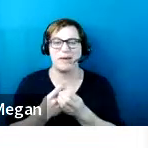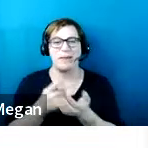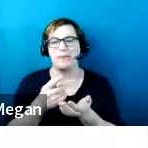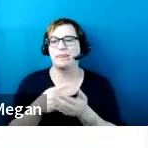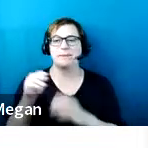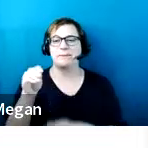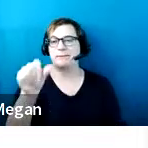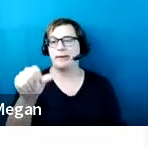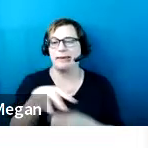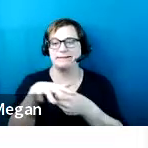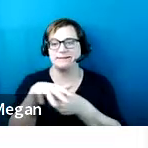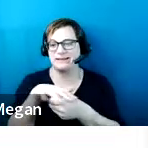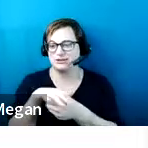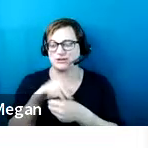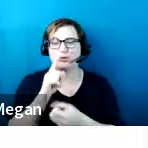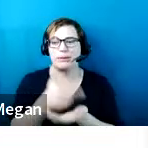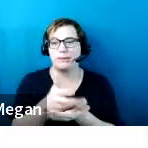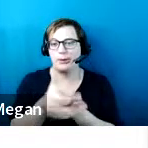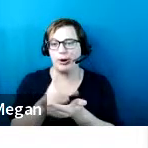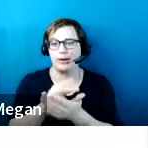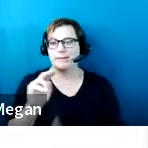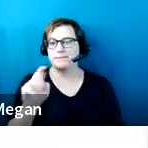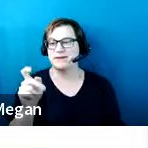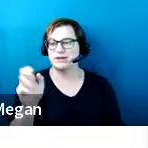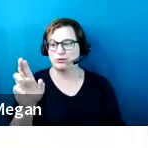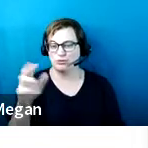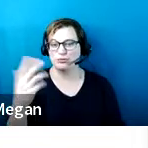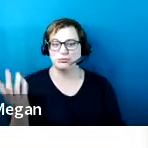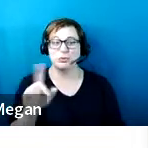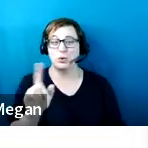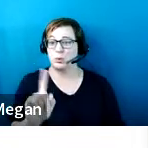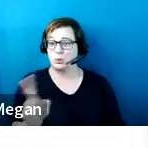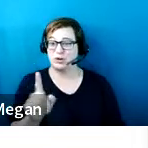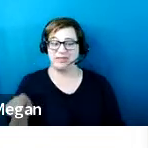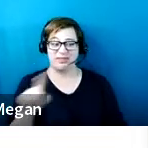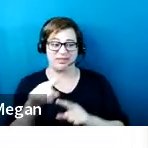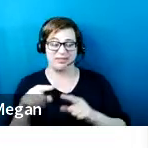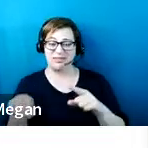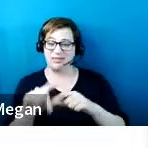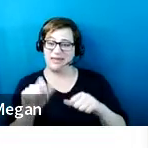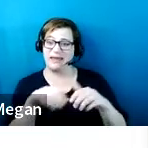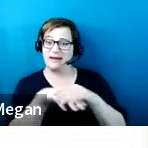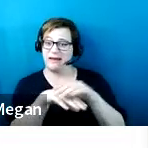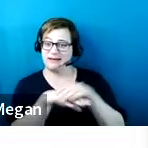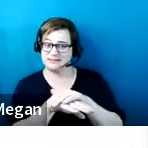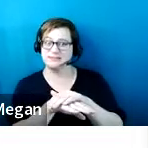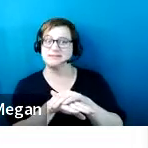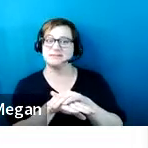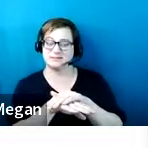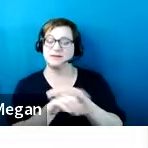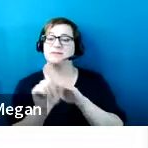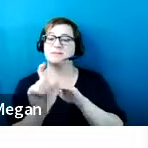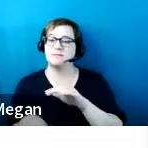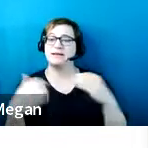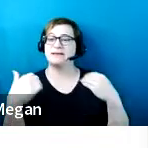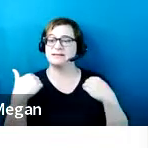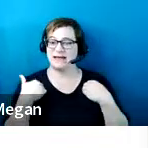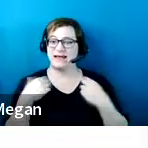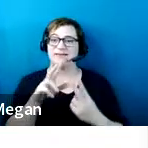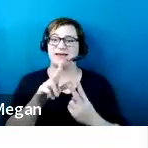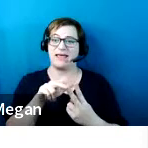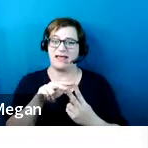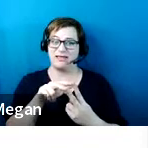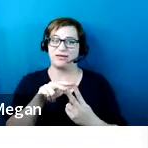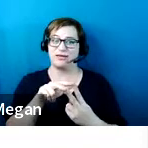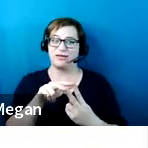stations, where these are going to be accessed by a person, they need to either have a forward or